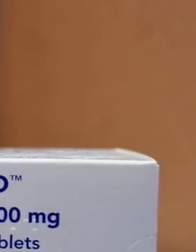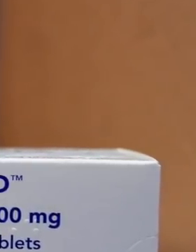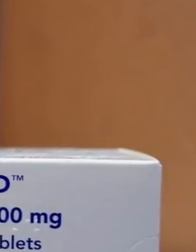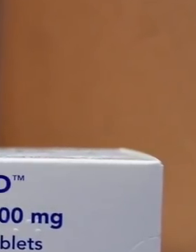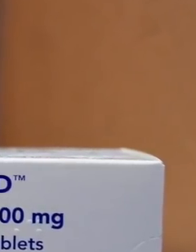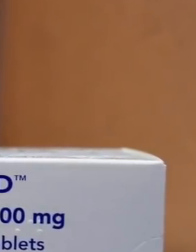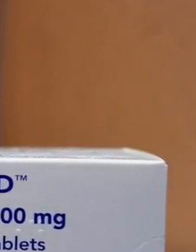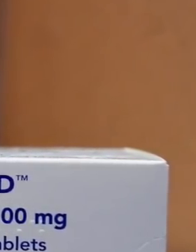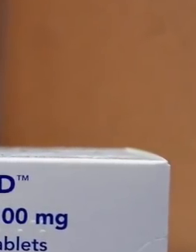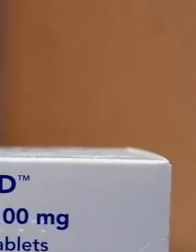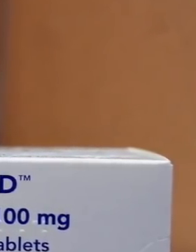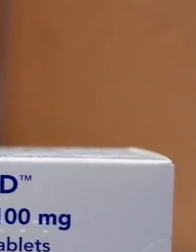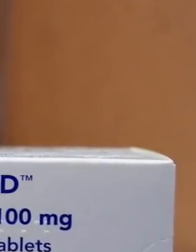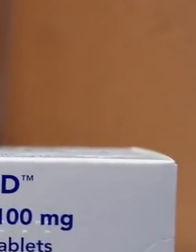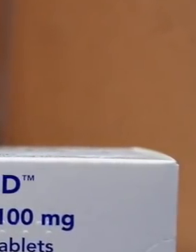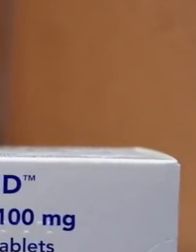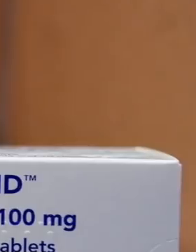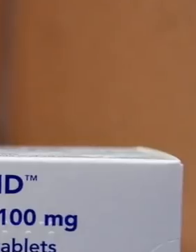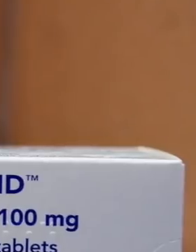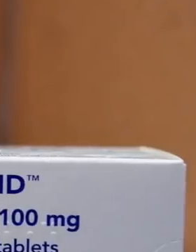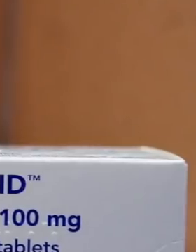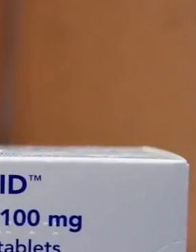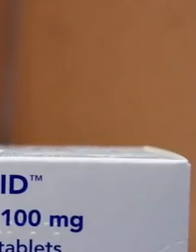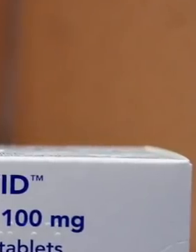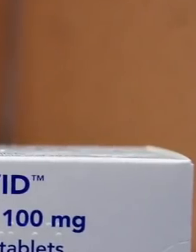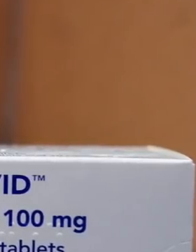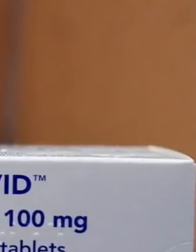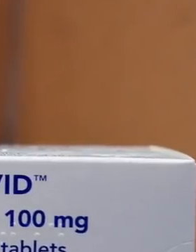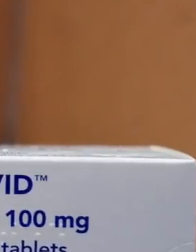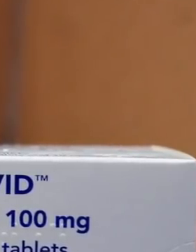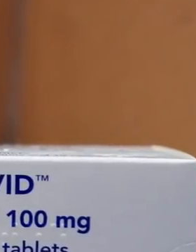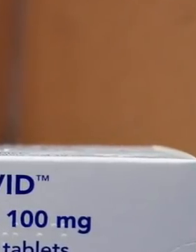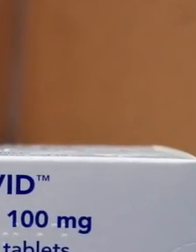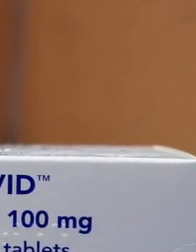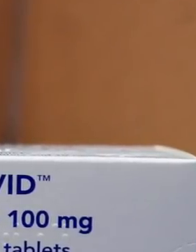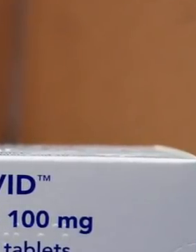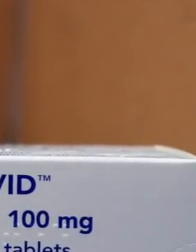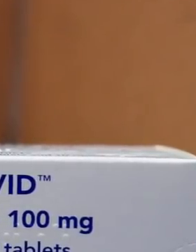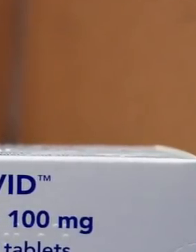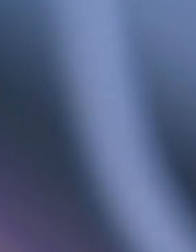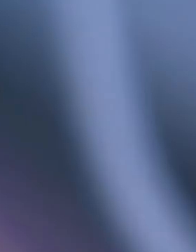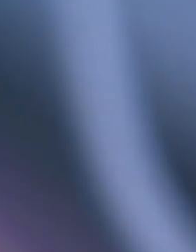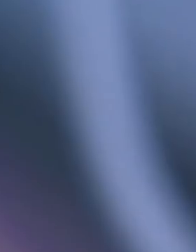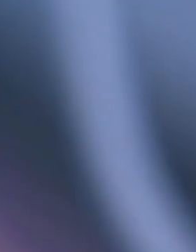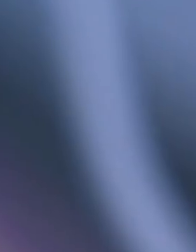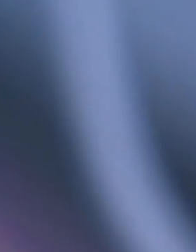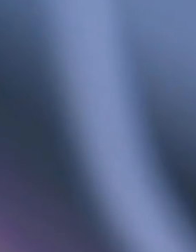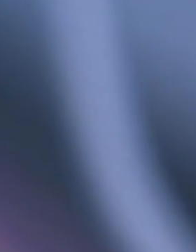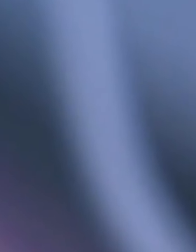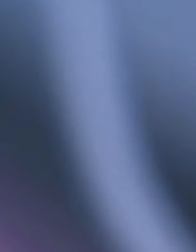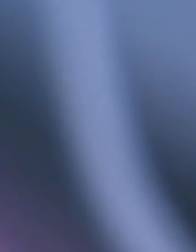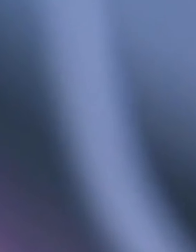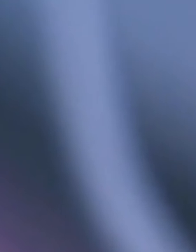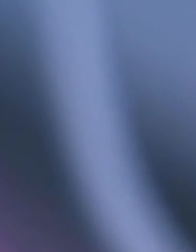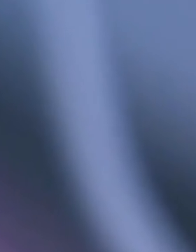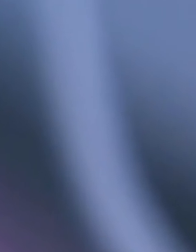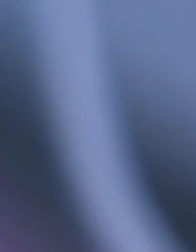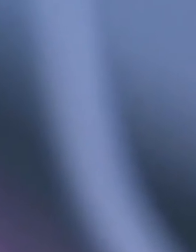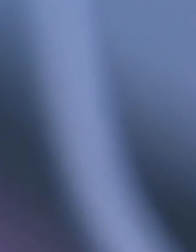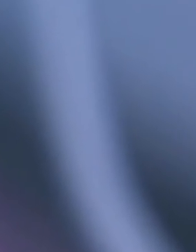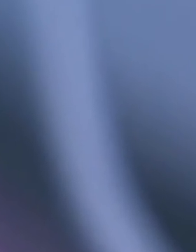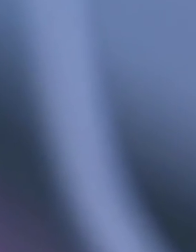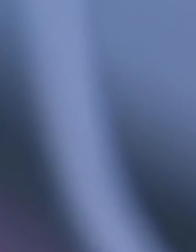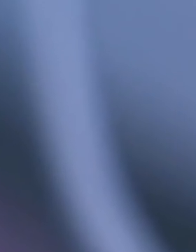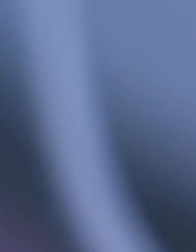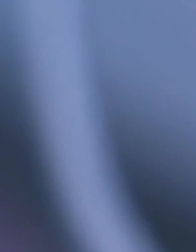to prevent mild or moderate cases of COVID-19 from progressing to severe disease, it is not a substitute for vaccination.